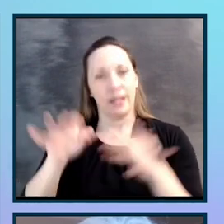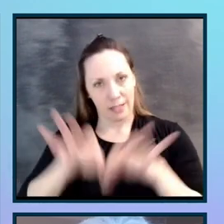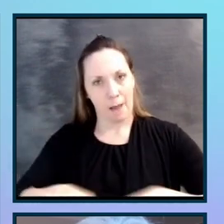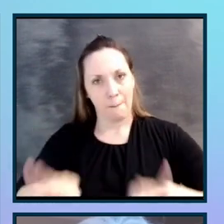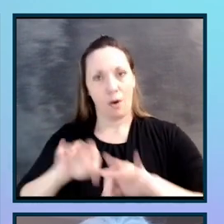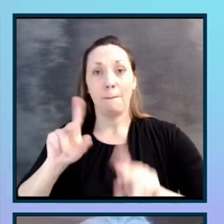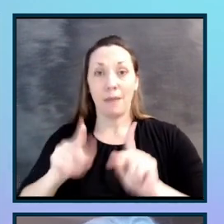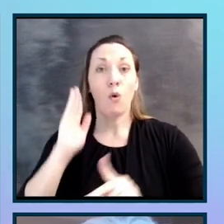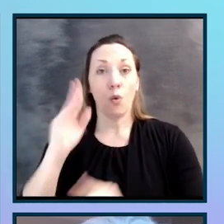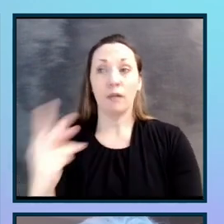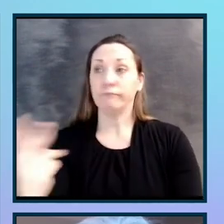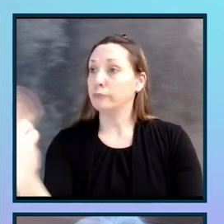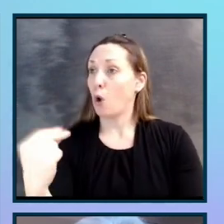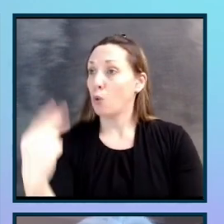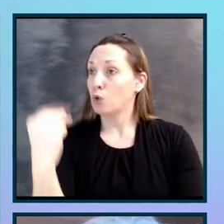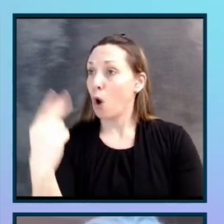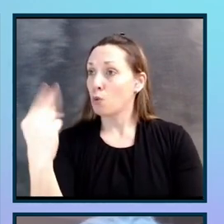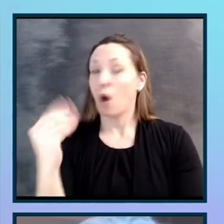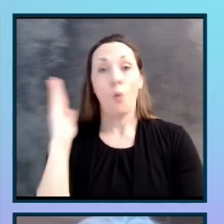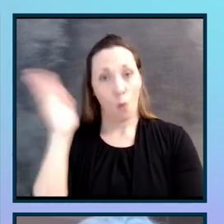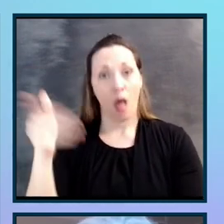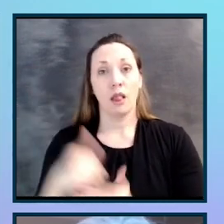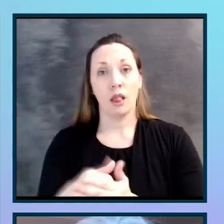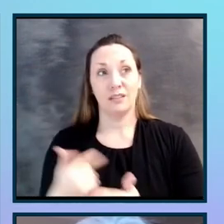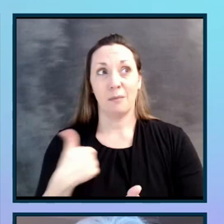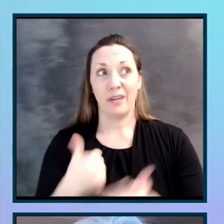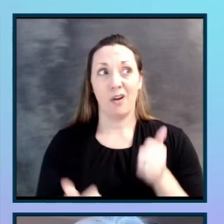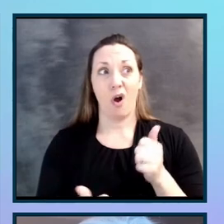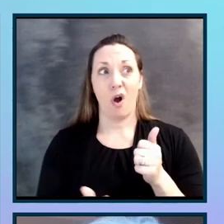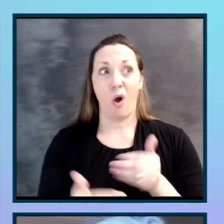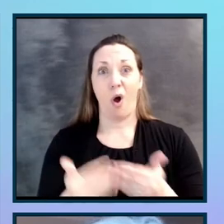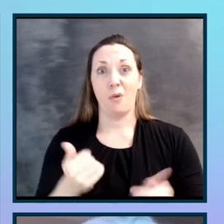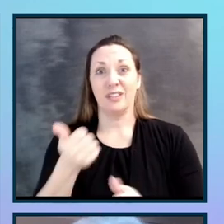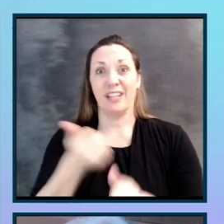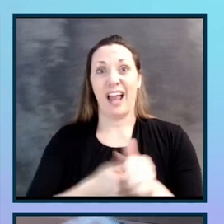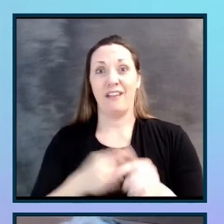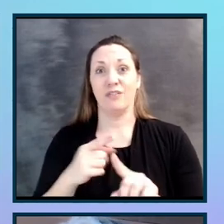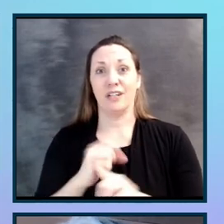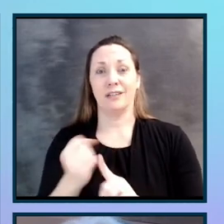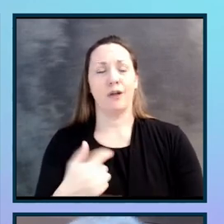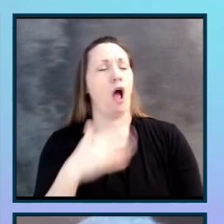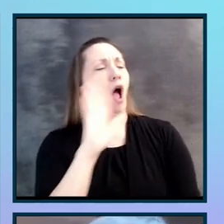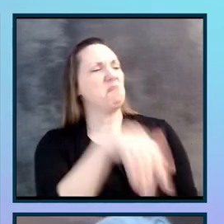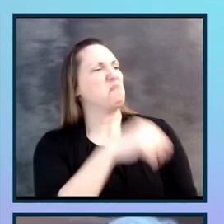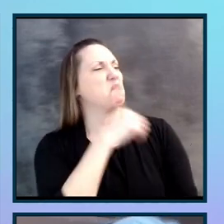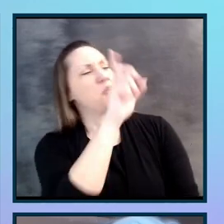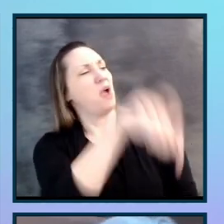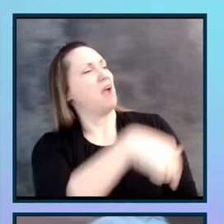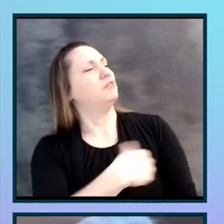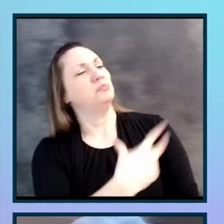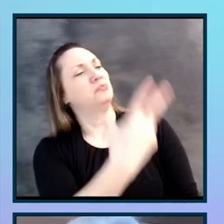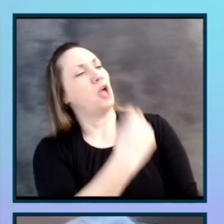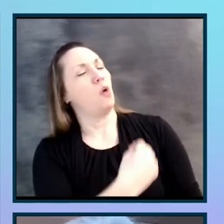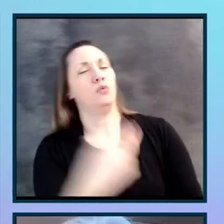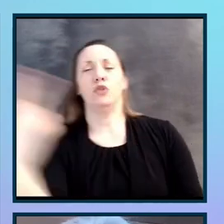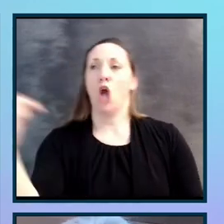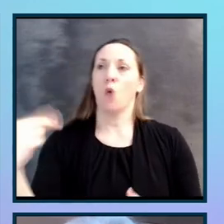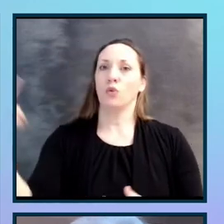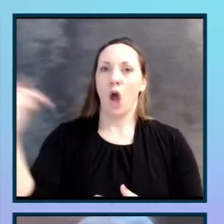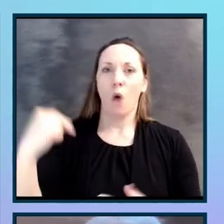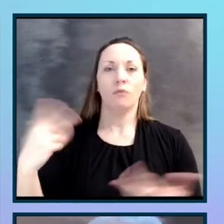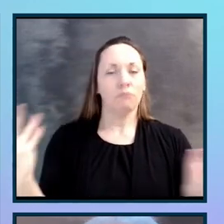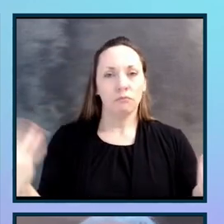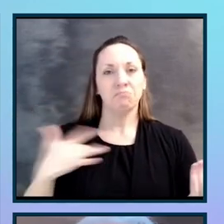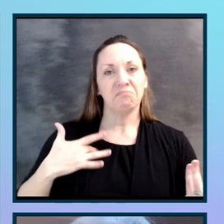saying no to you. They have, me, almost every case starts with, we don't have to do it. We can't do it. We won't do it. No,